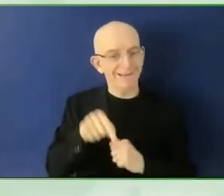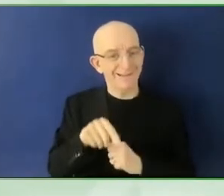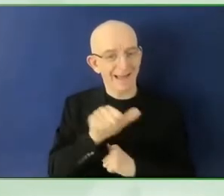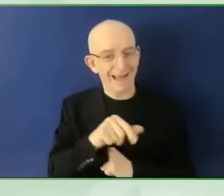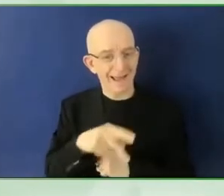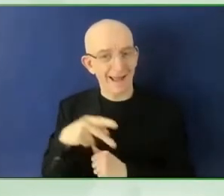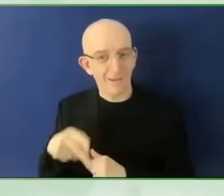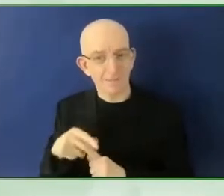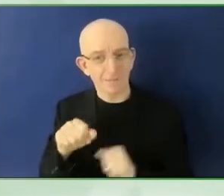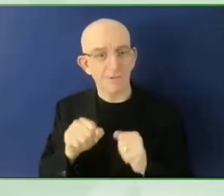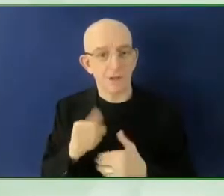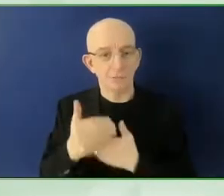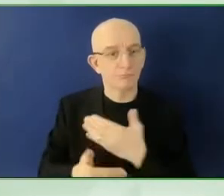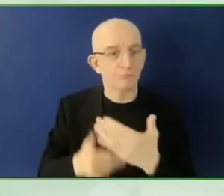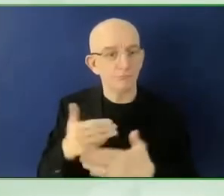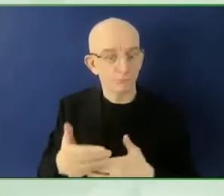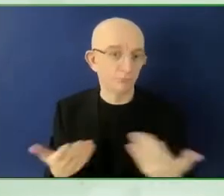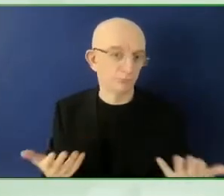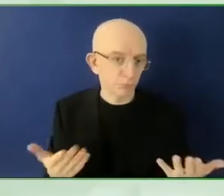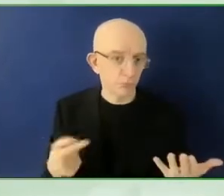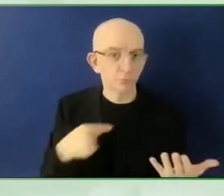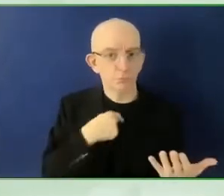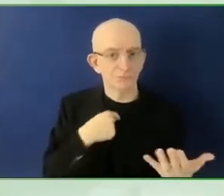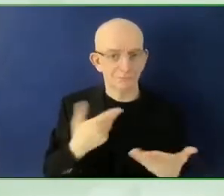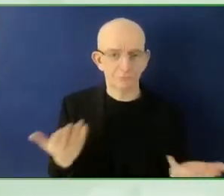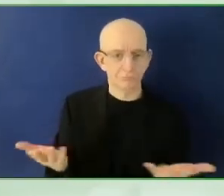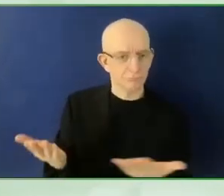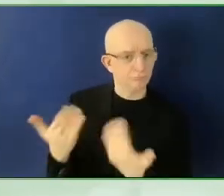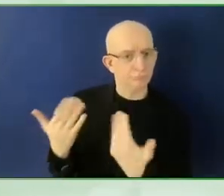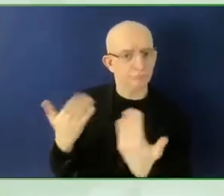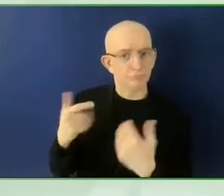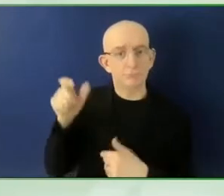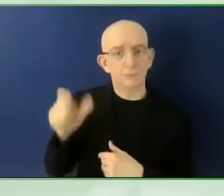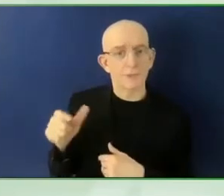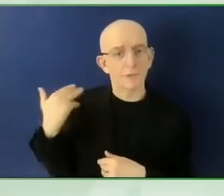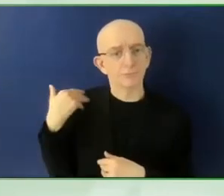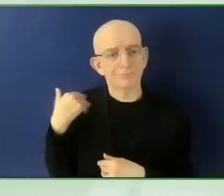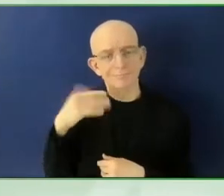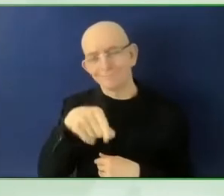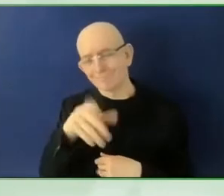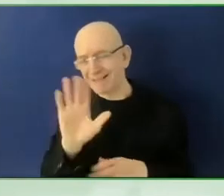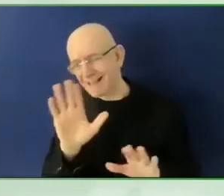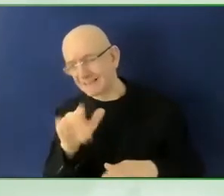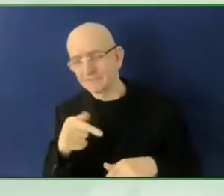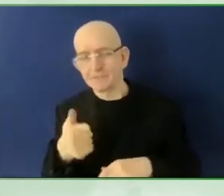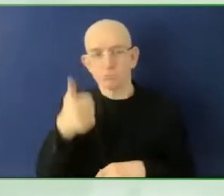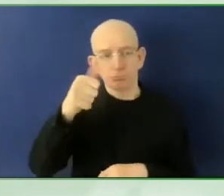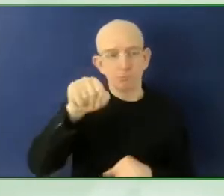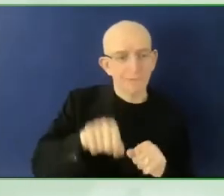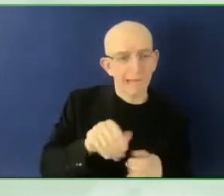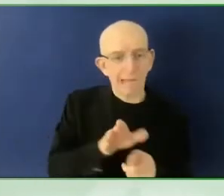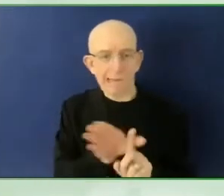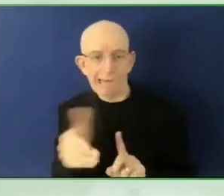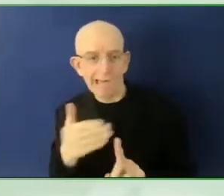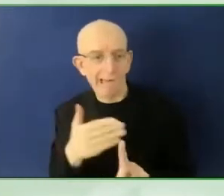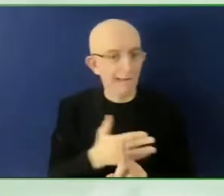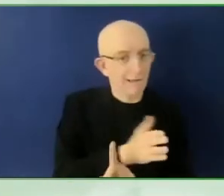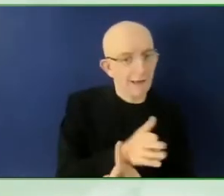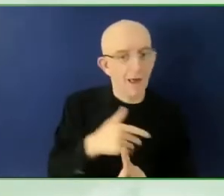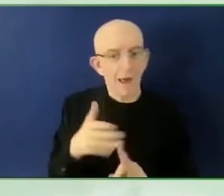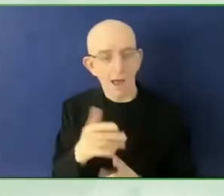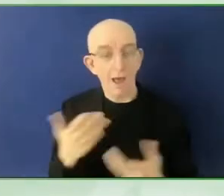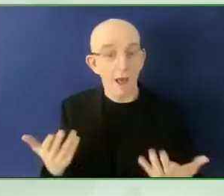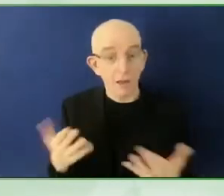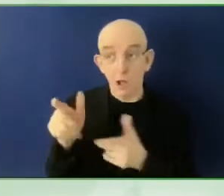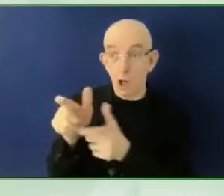with us. Myself or someone on my team will reach out to whoever we can and try to start a relationship